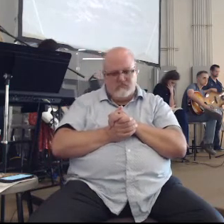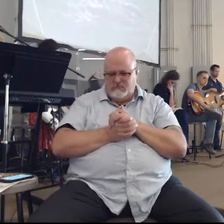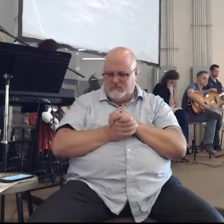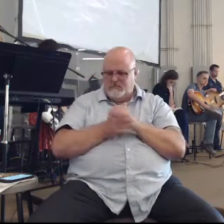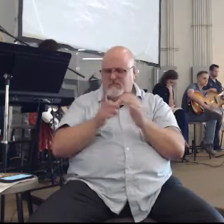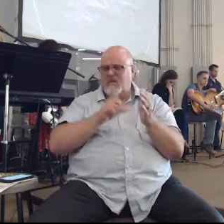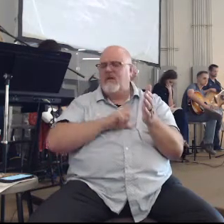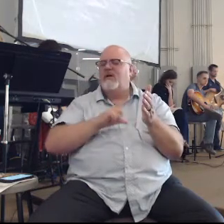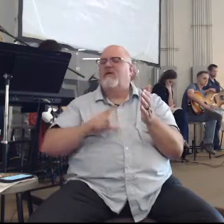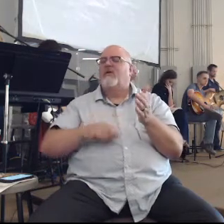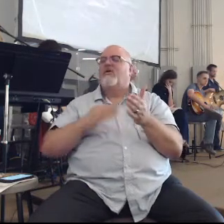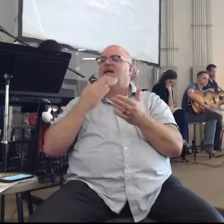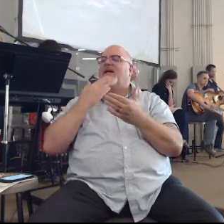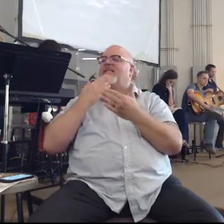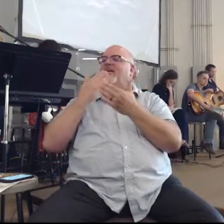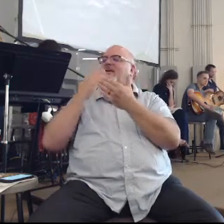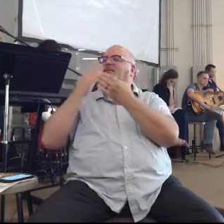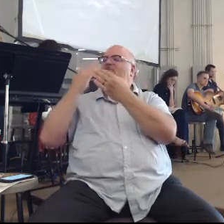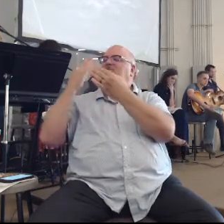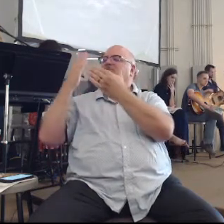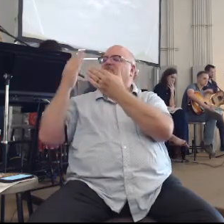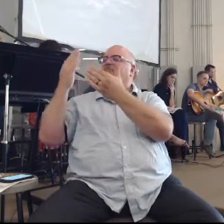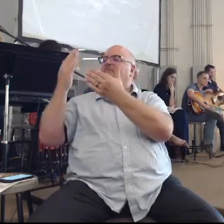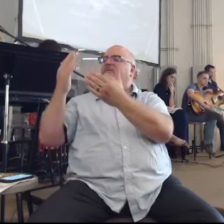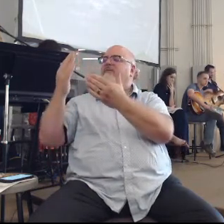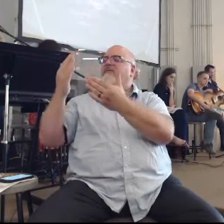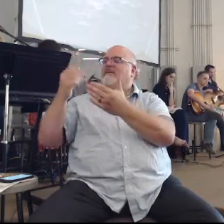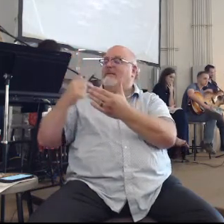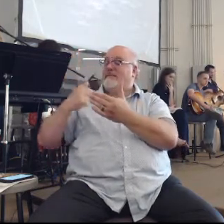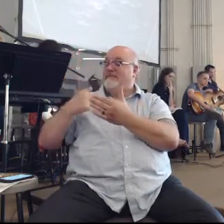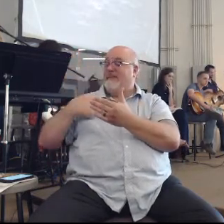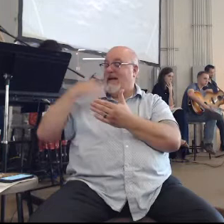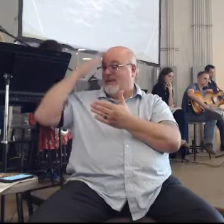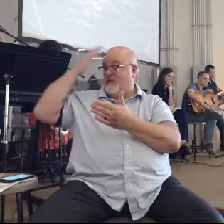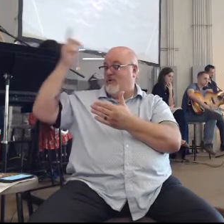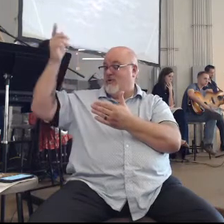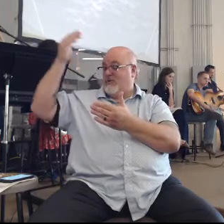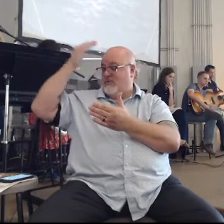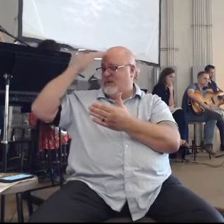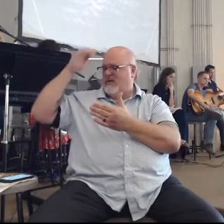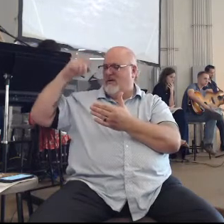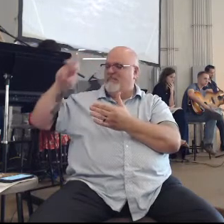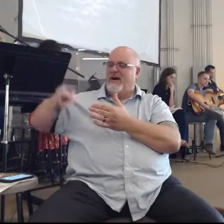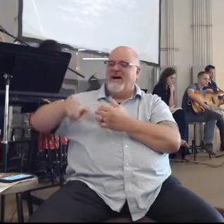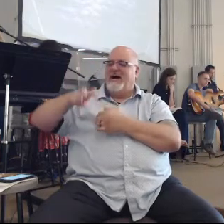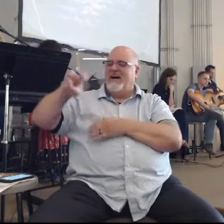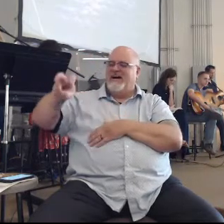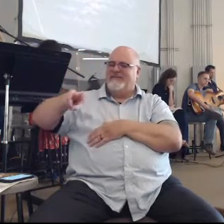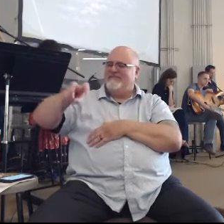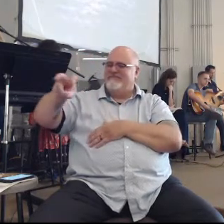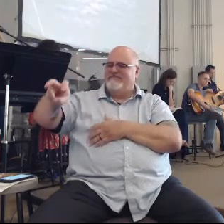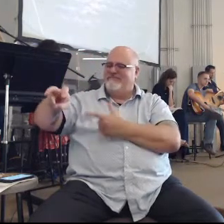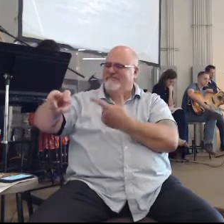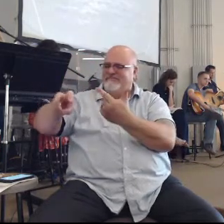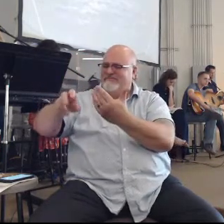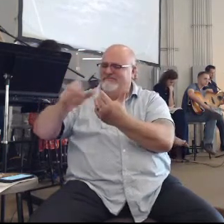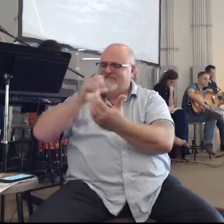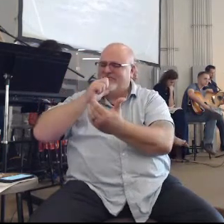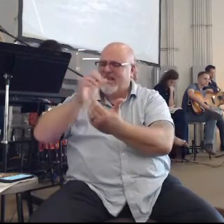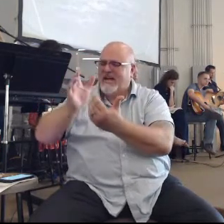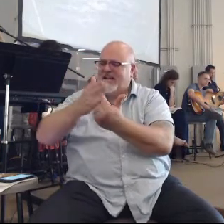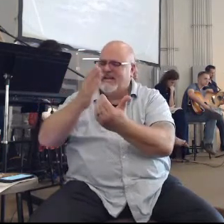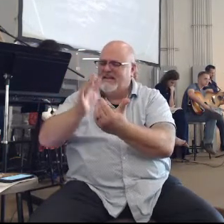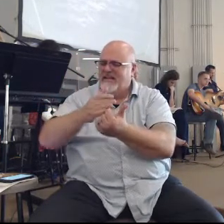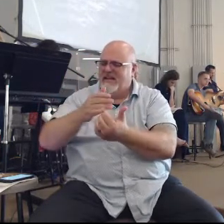Lord, I thank you. I know you know that my journey has not been the easiest. I know it has been